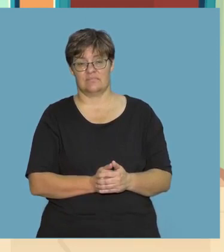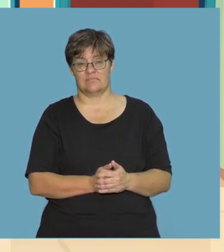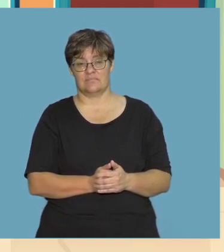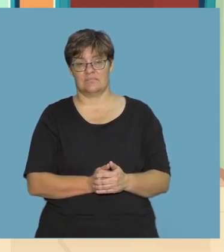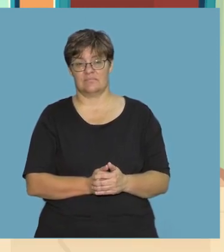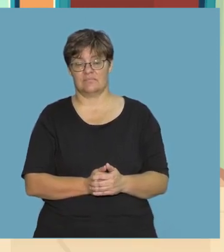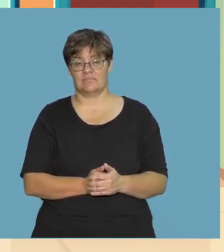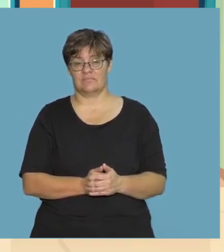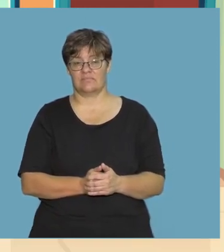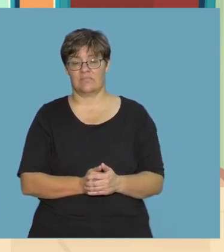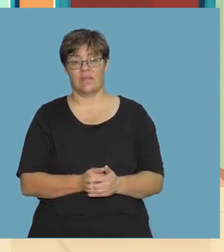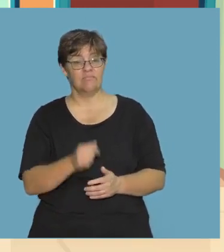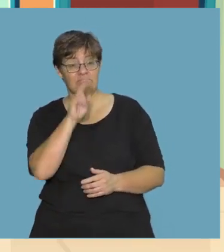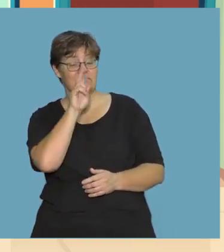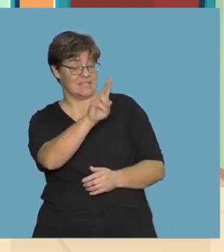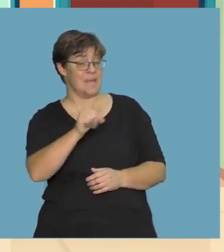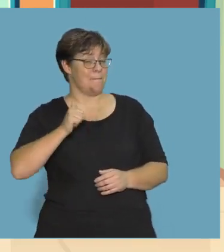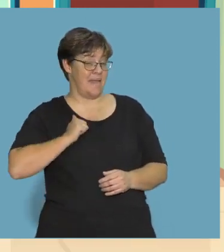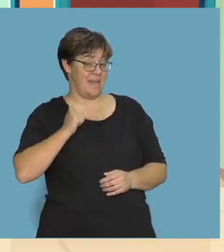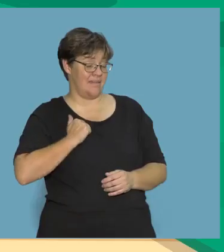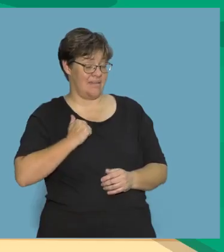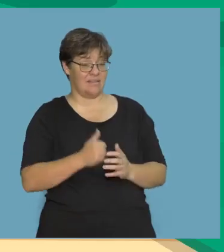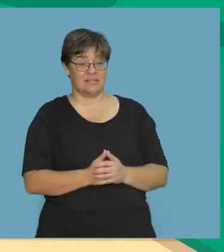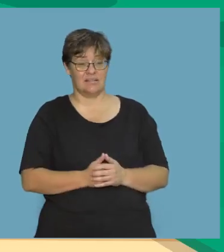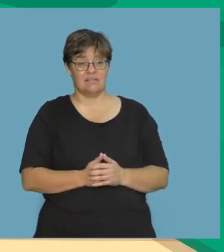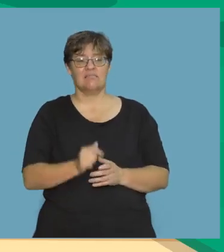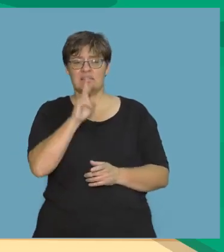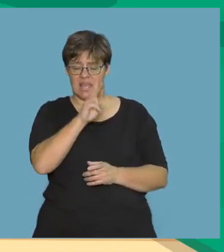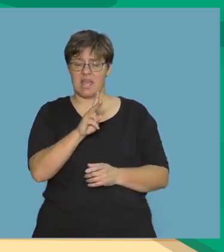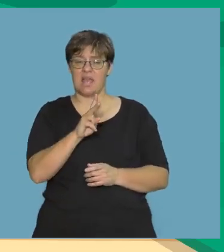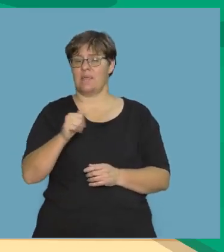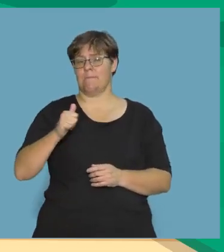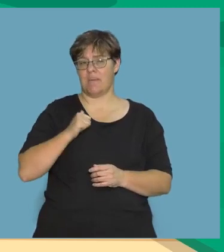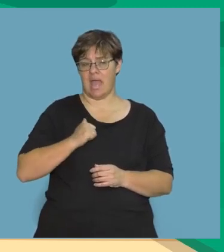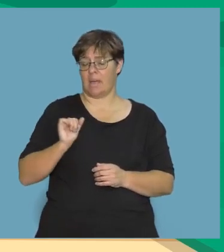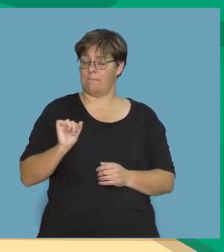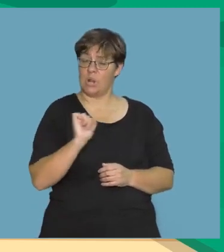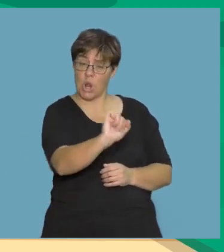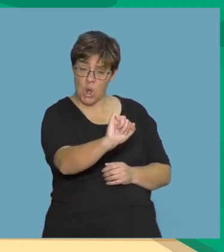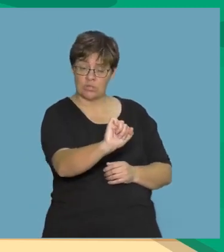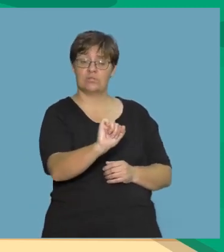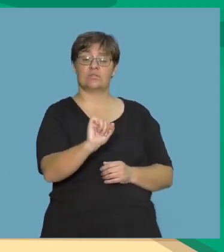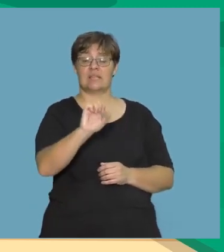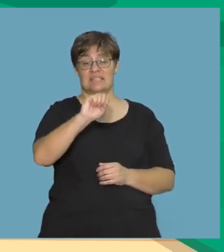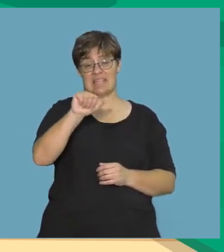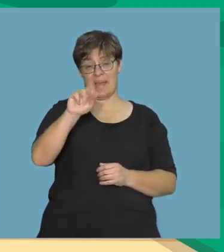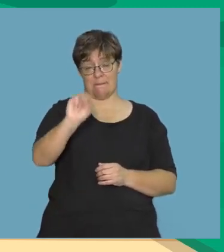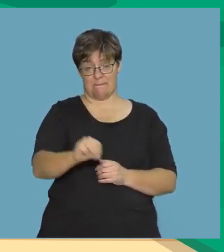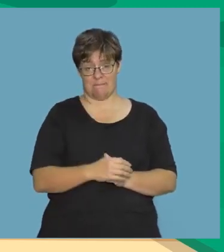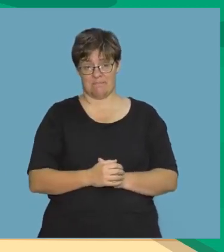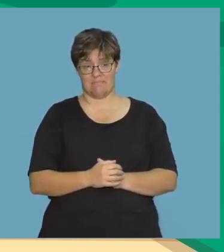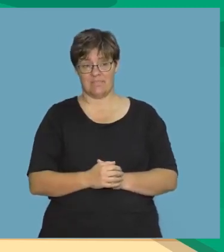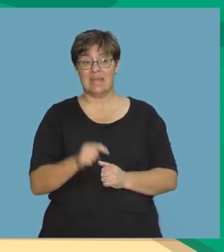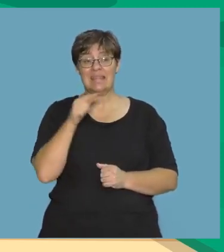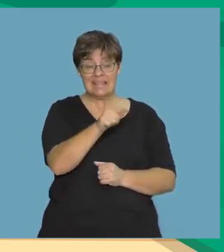I see a bag. Say, the bag belongs to Sam. This is Sam's